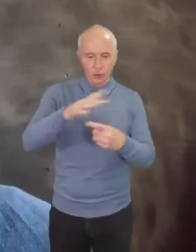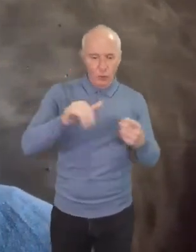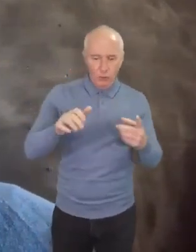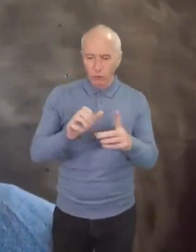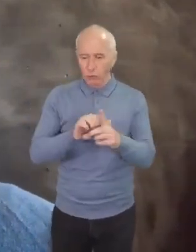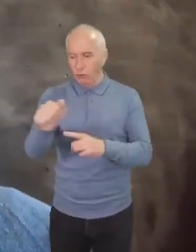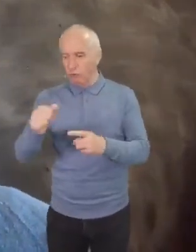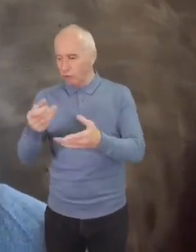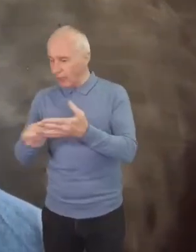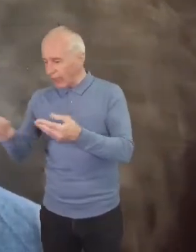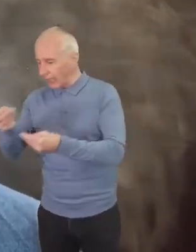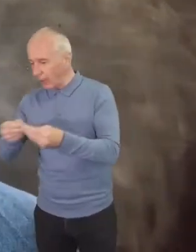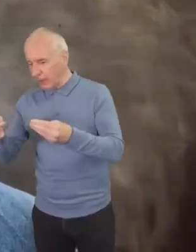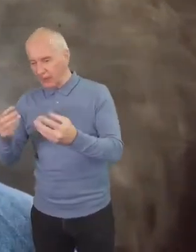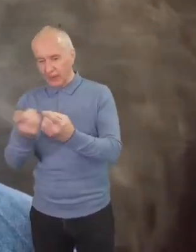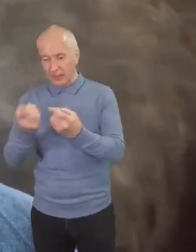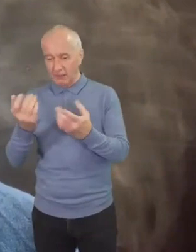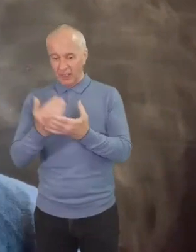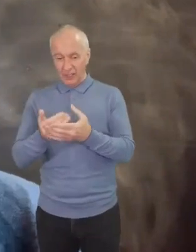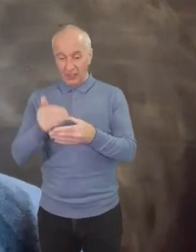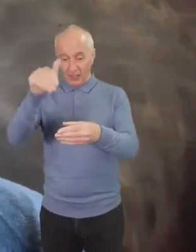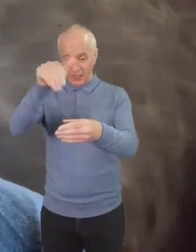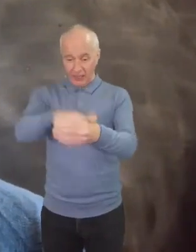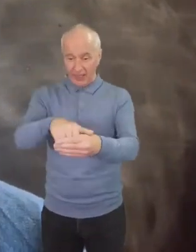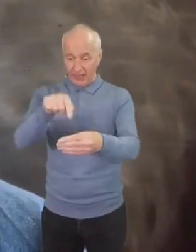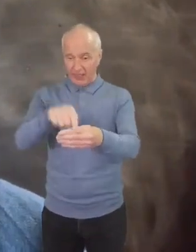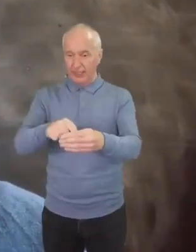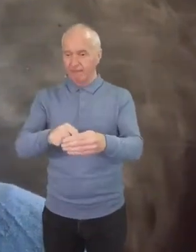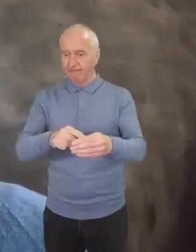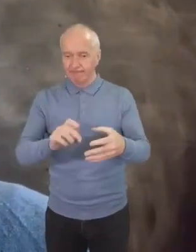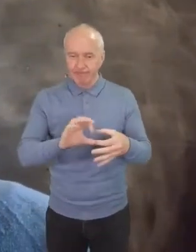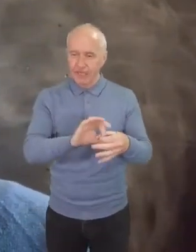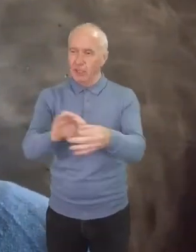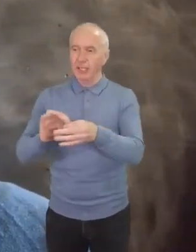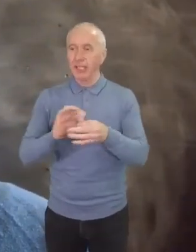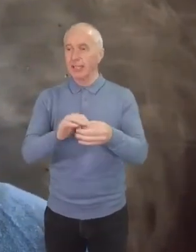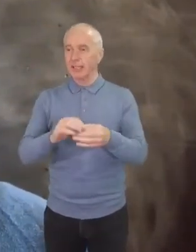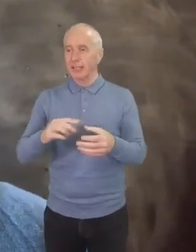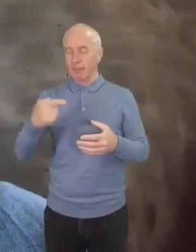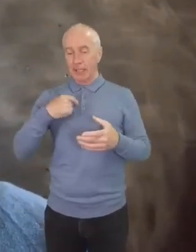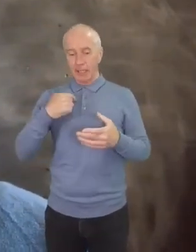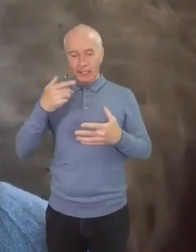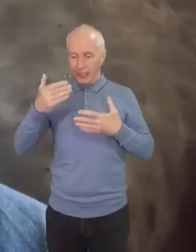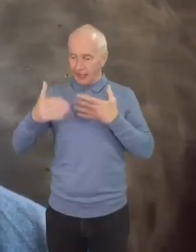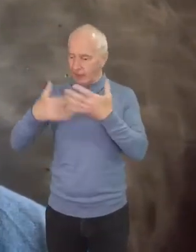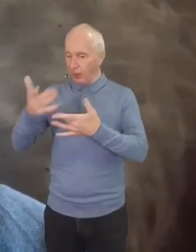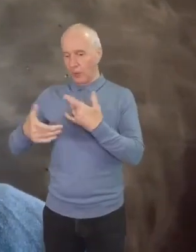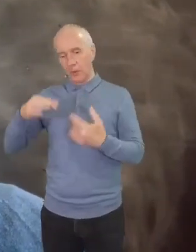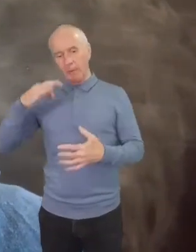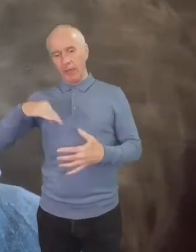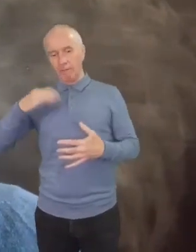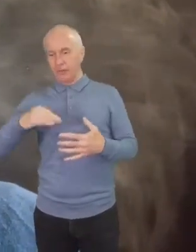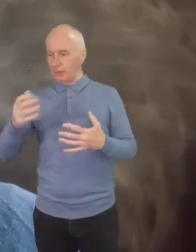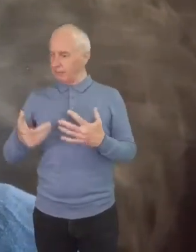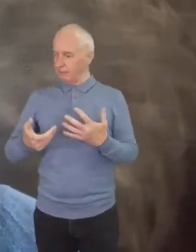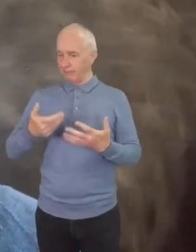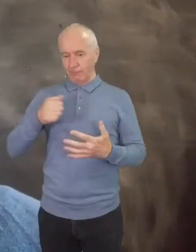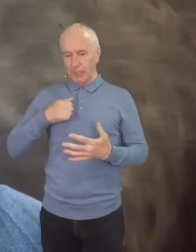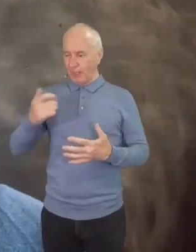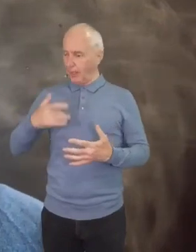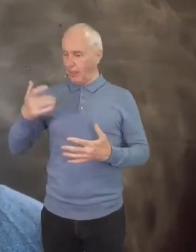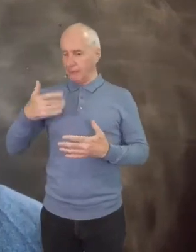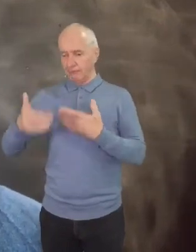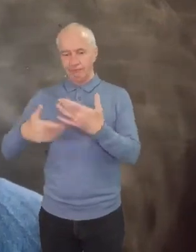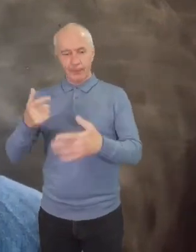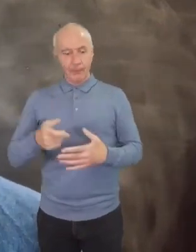which are embedded within society that afford me numerous avenues to flourish in the world. Avenues which have not been accessible